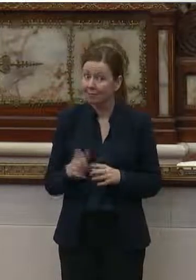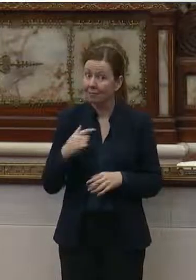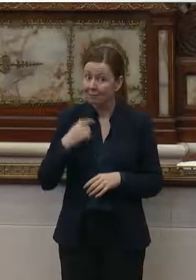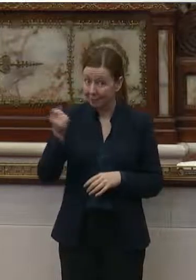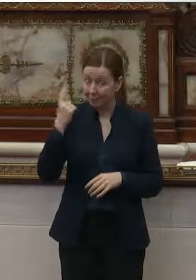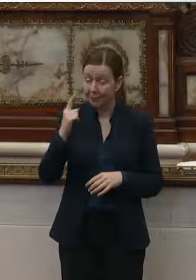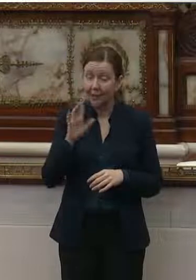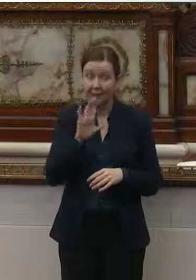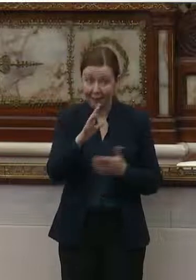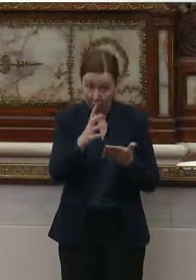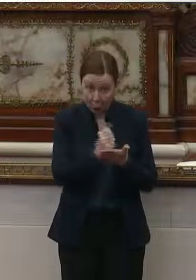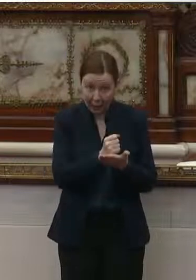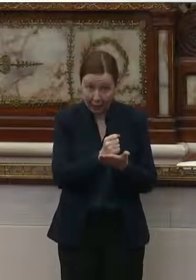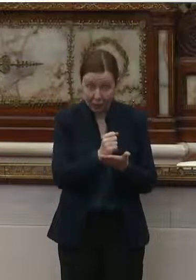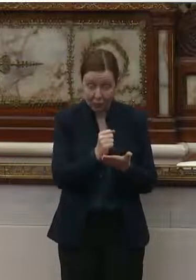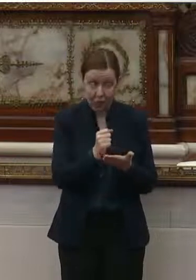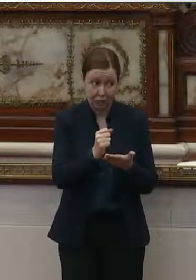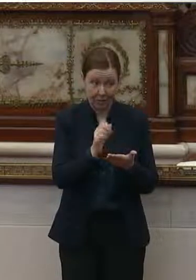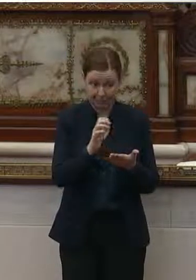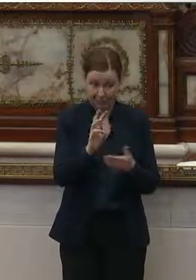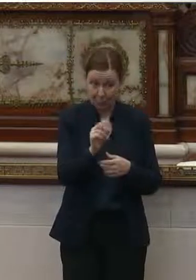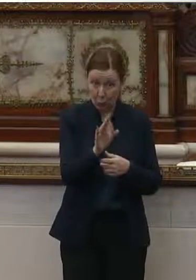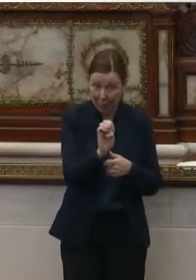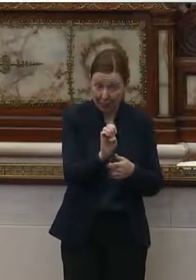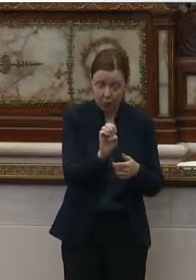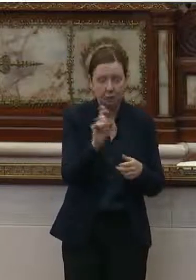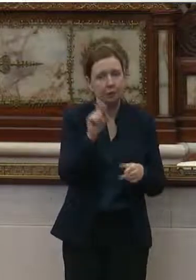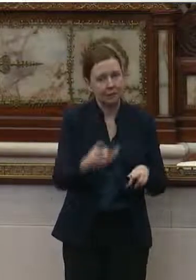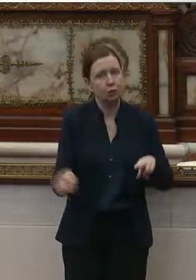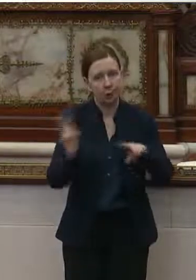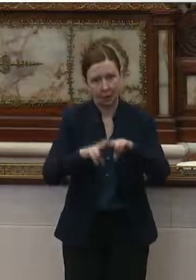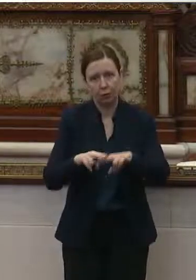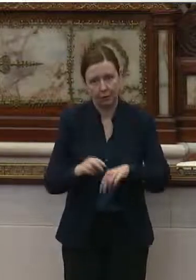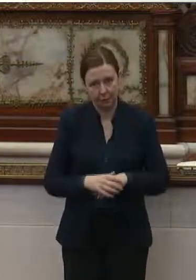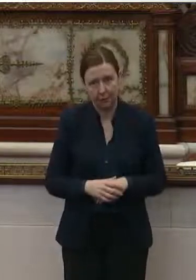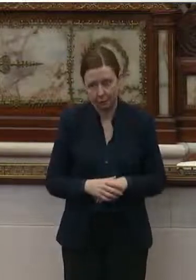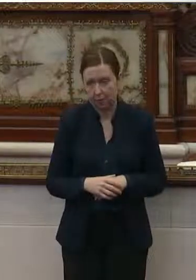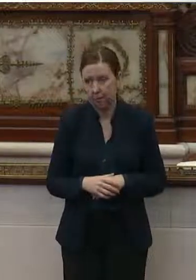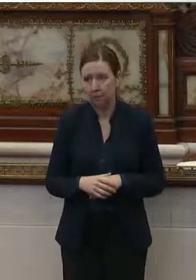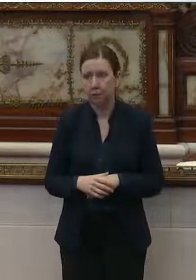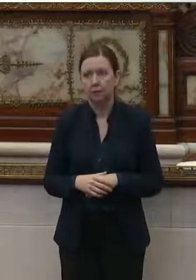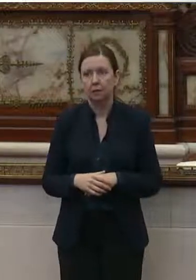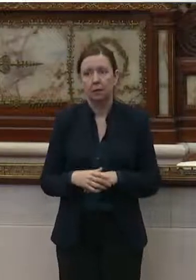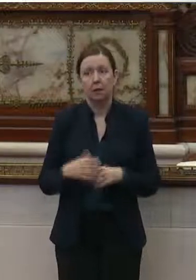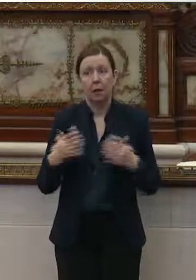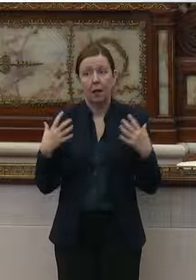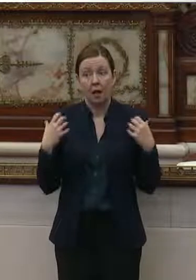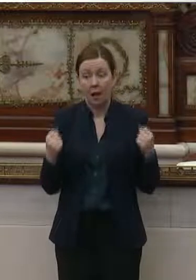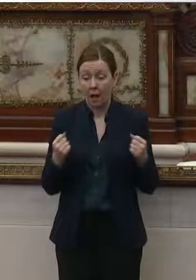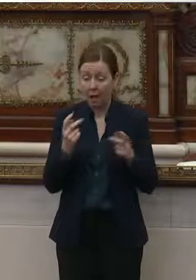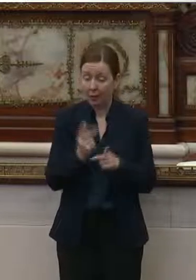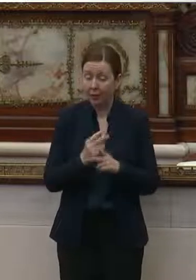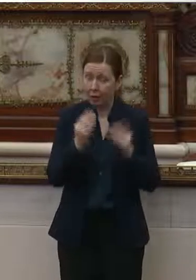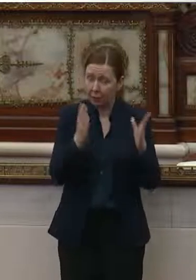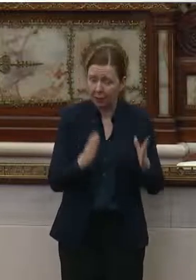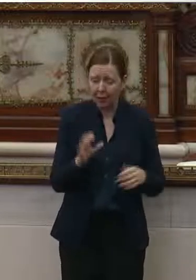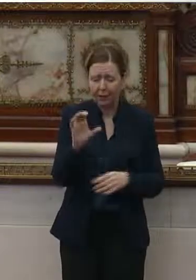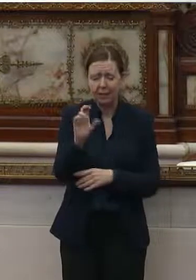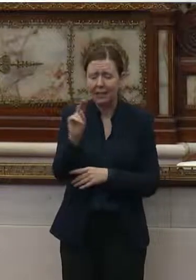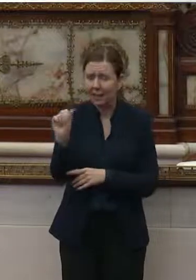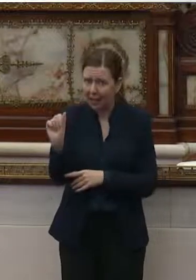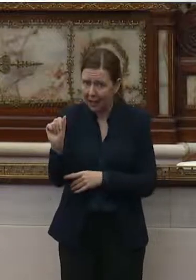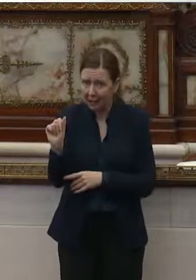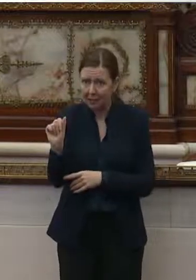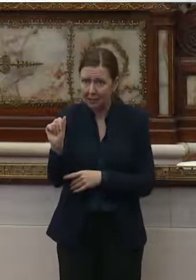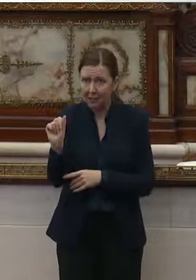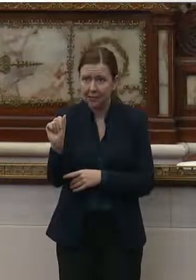increased. I feel that a healthcare provider, a CNA should